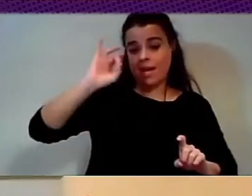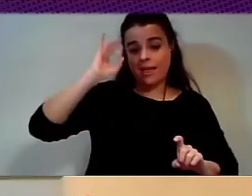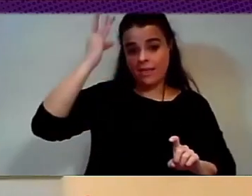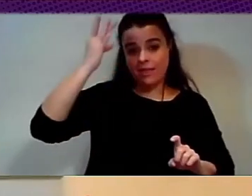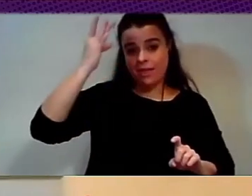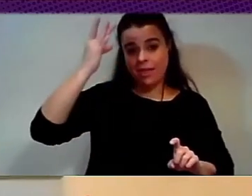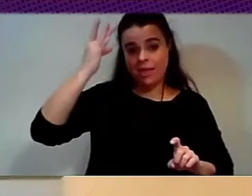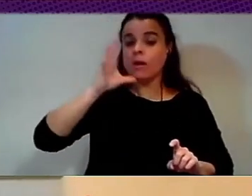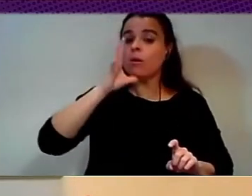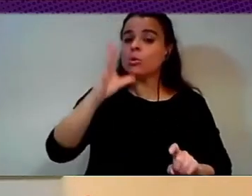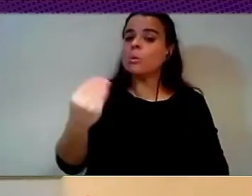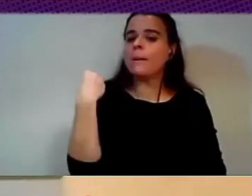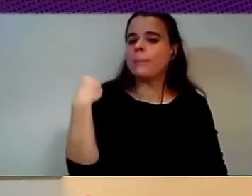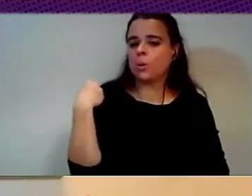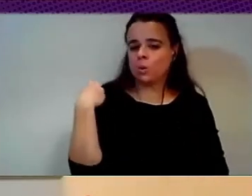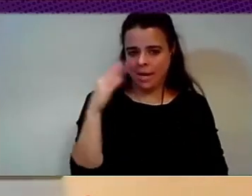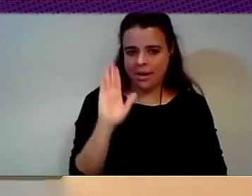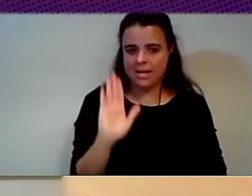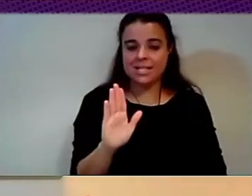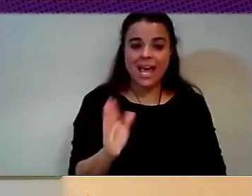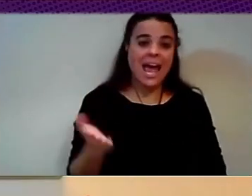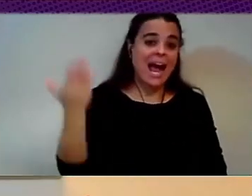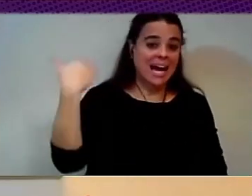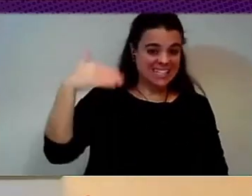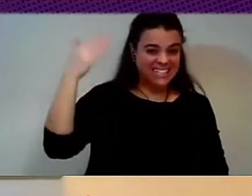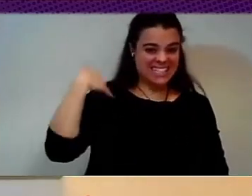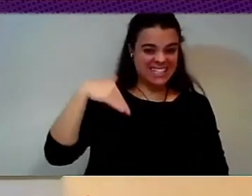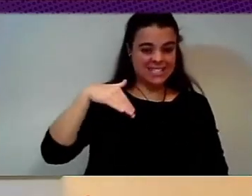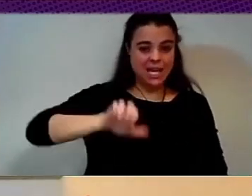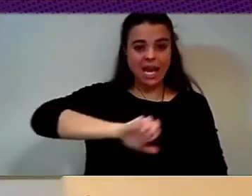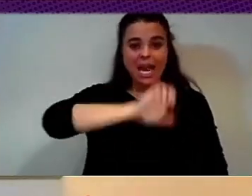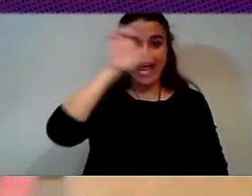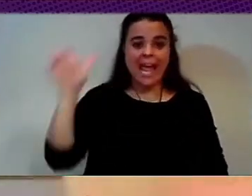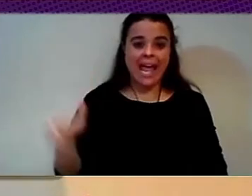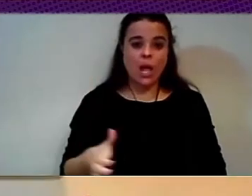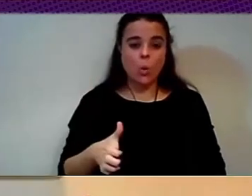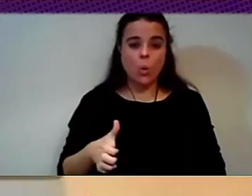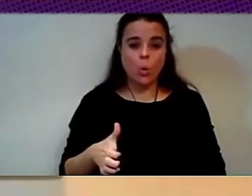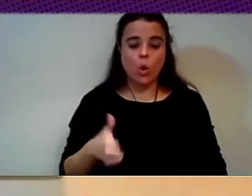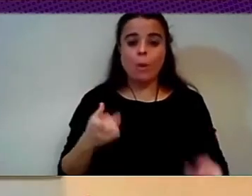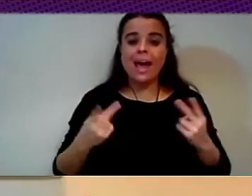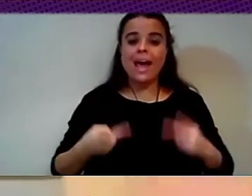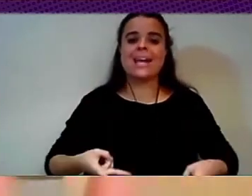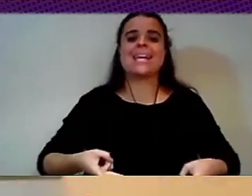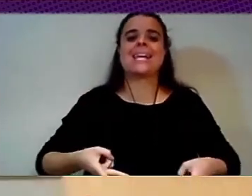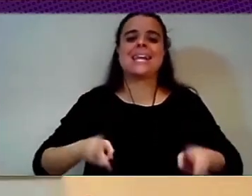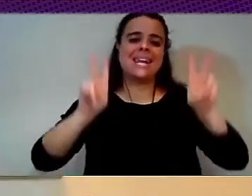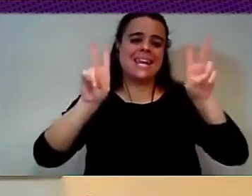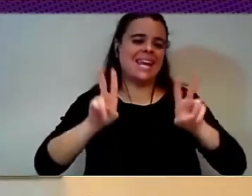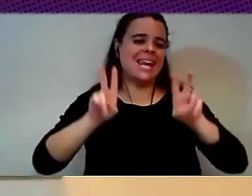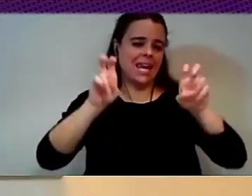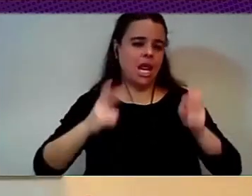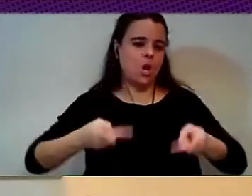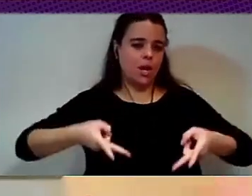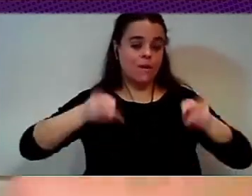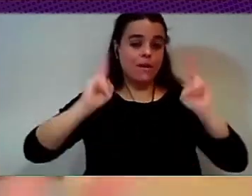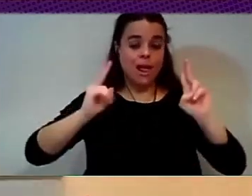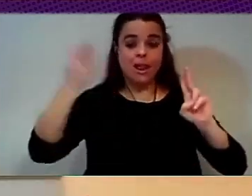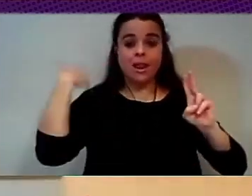about neoliberal Europe and so on. During the pandemics, we are seeing also how we're suspending state aid.